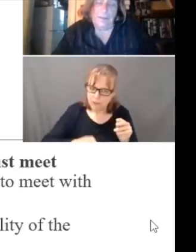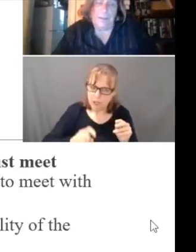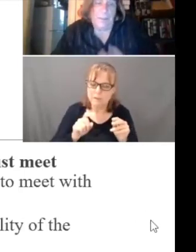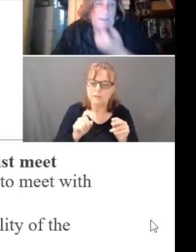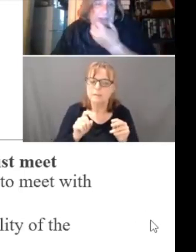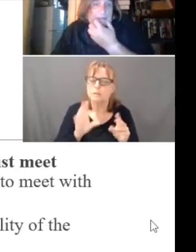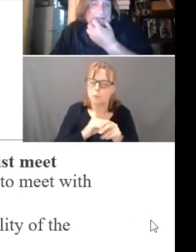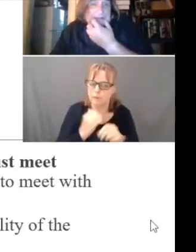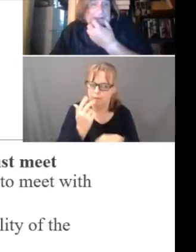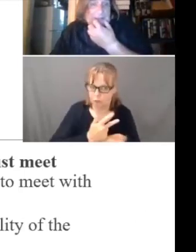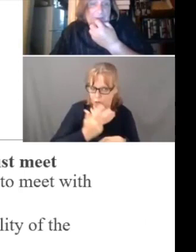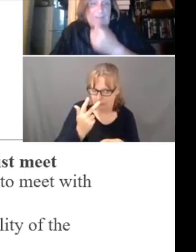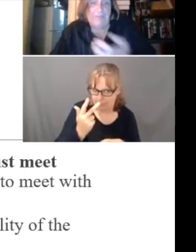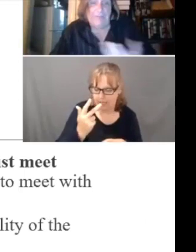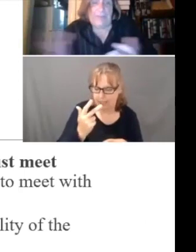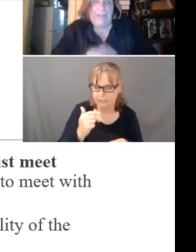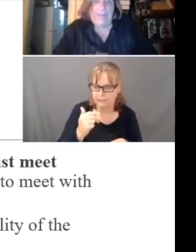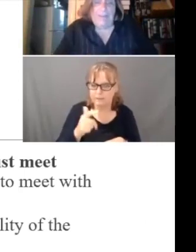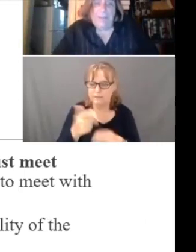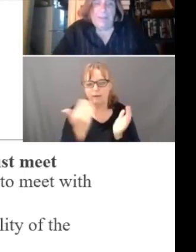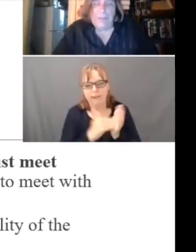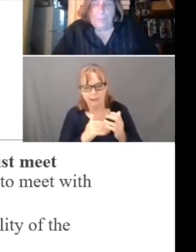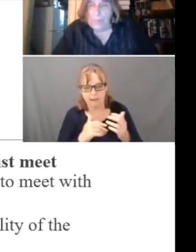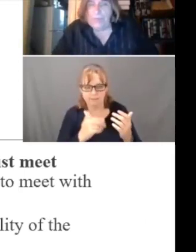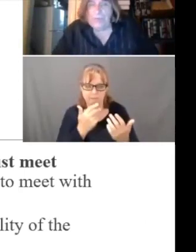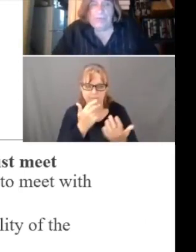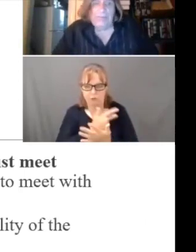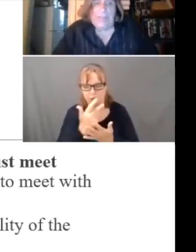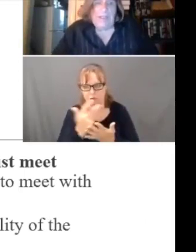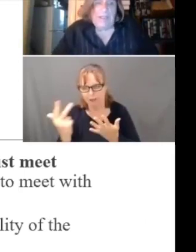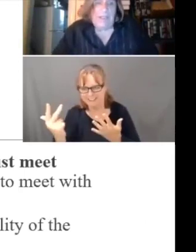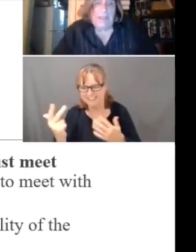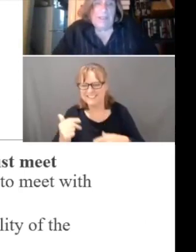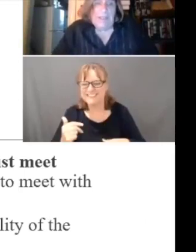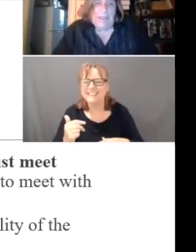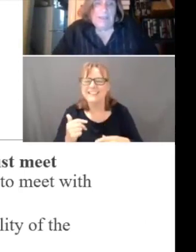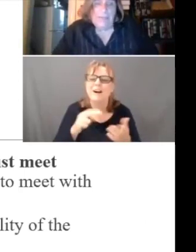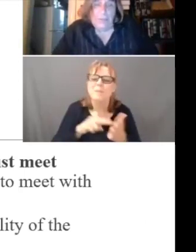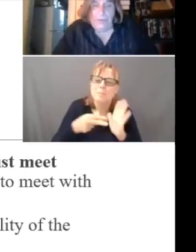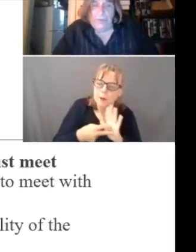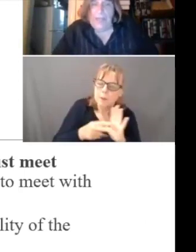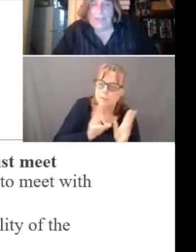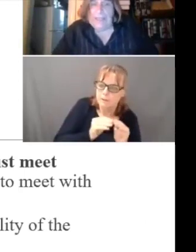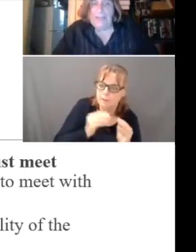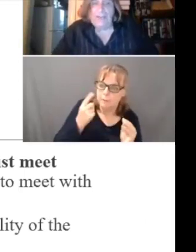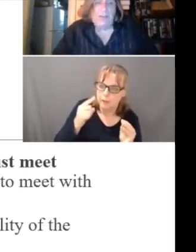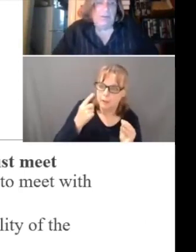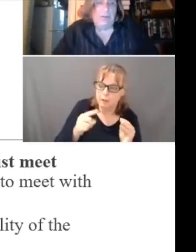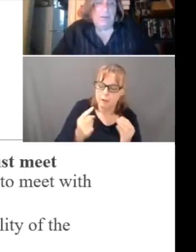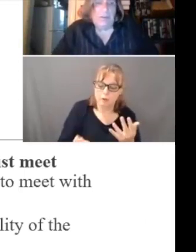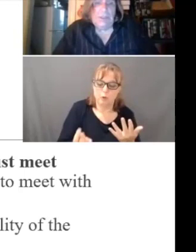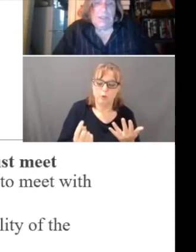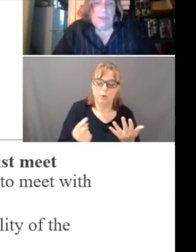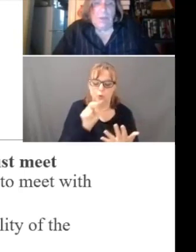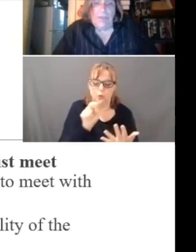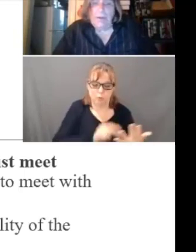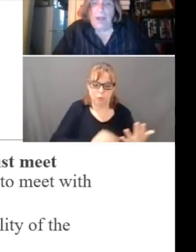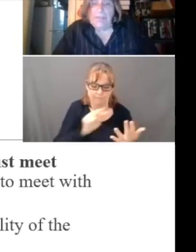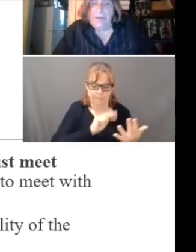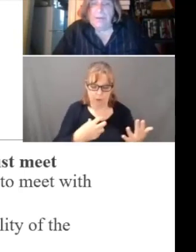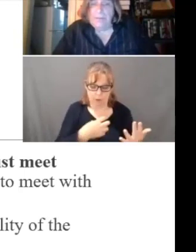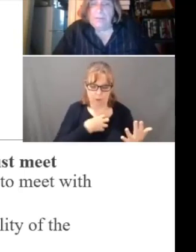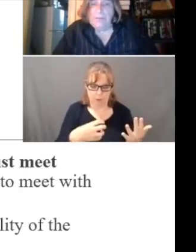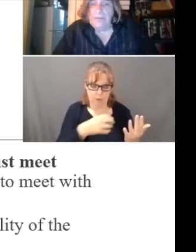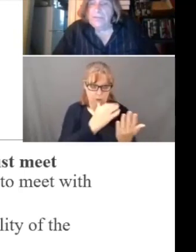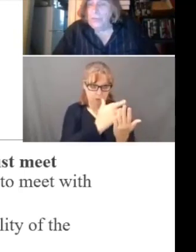You know, here we have another set of threes. The purpose of this meeting is to review the allegation, whether or